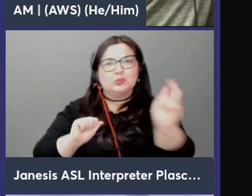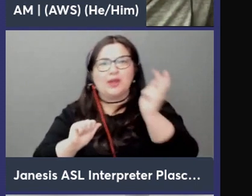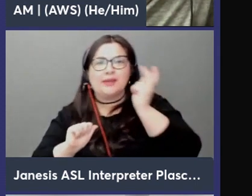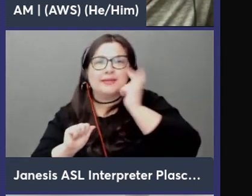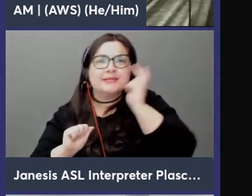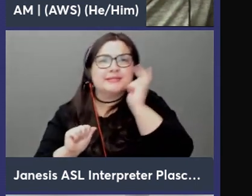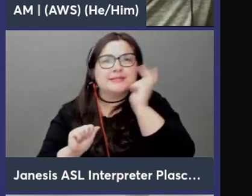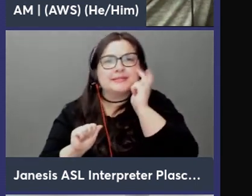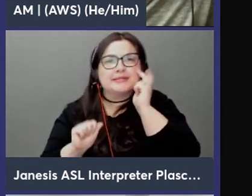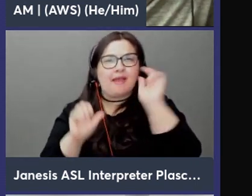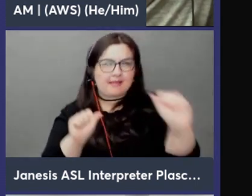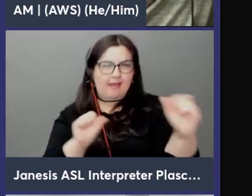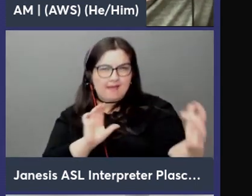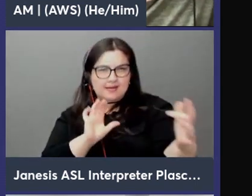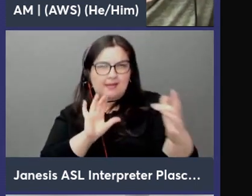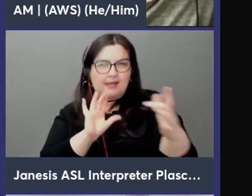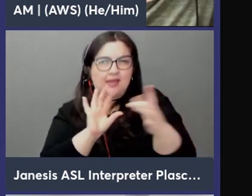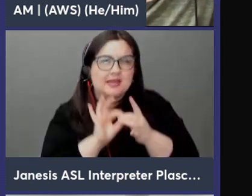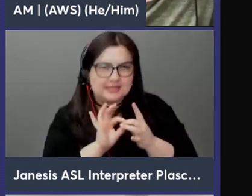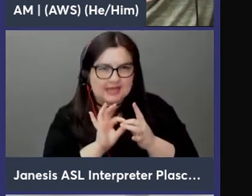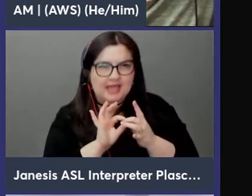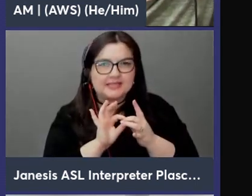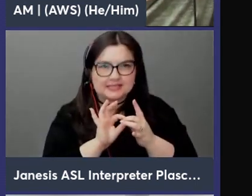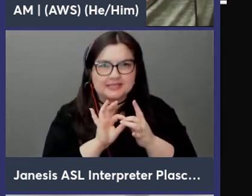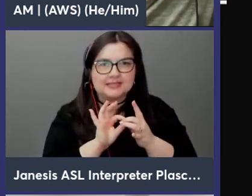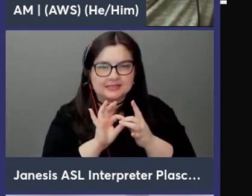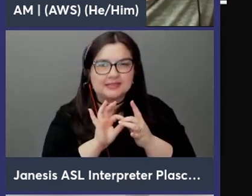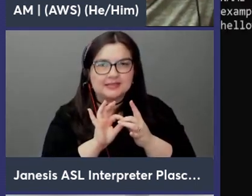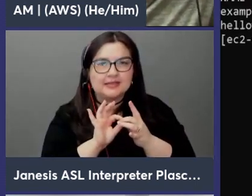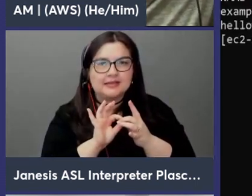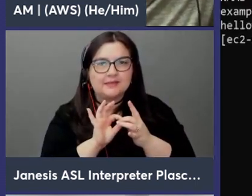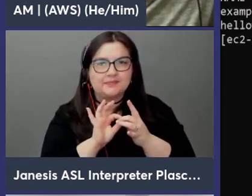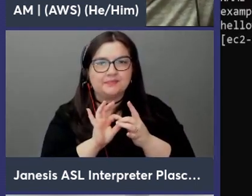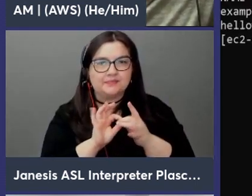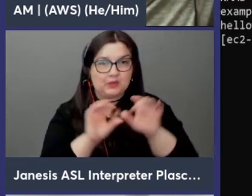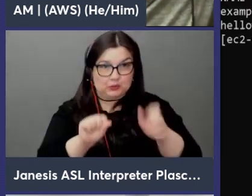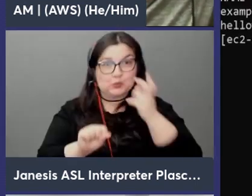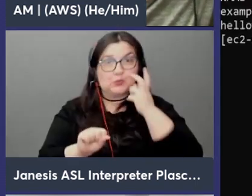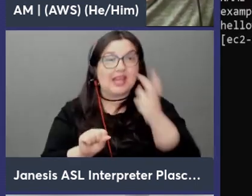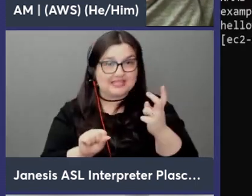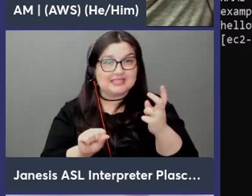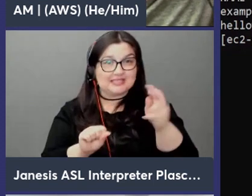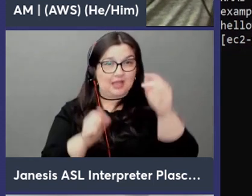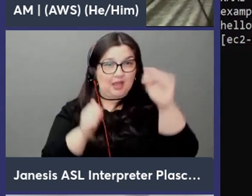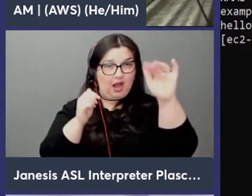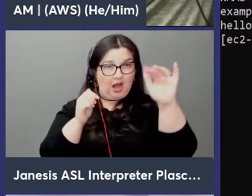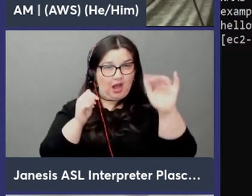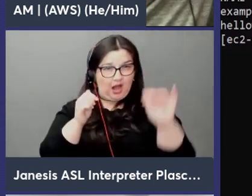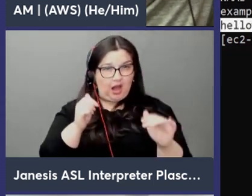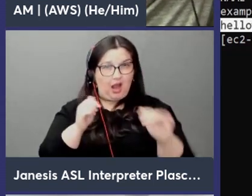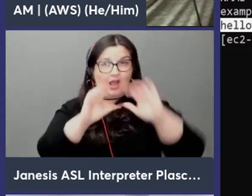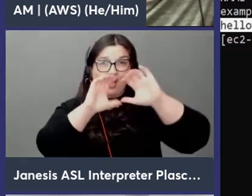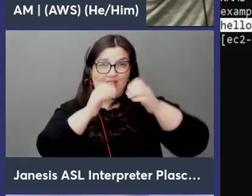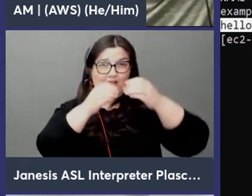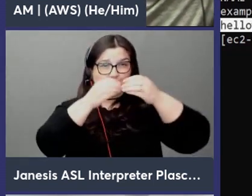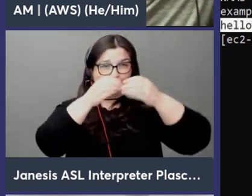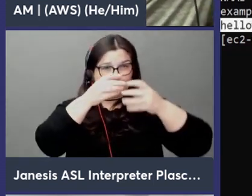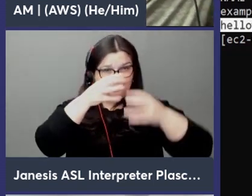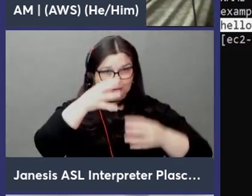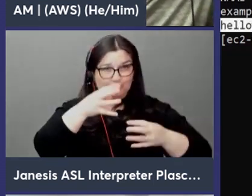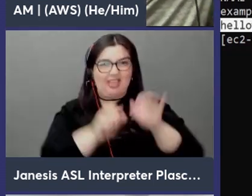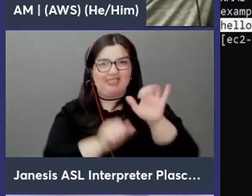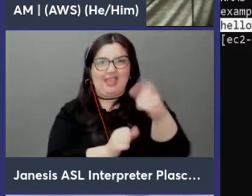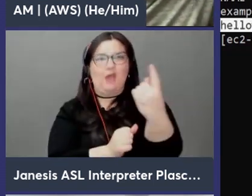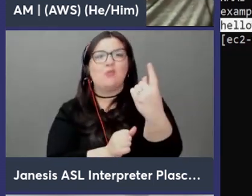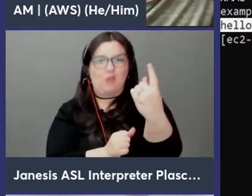if we can connect to uh you know uh so as you can see let's look at all the clusters here this is the one that we just created